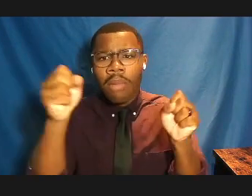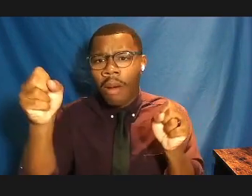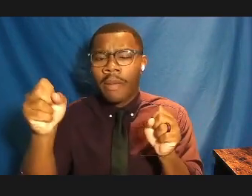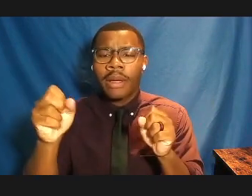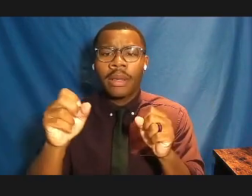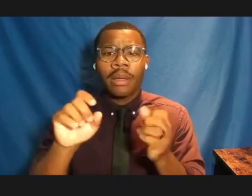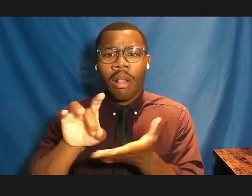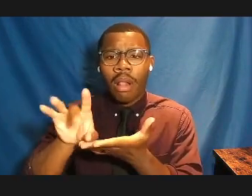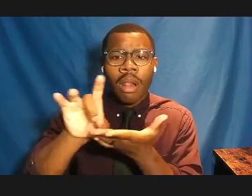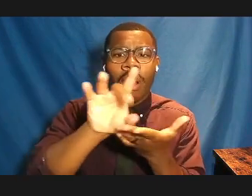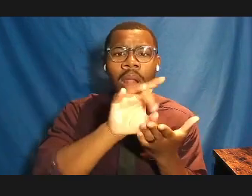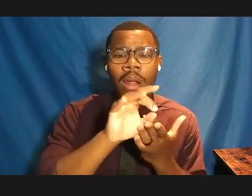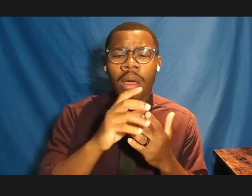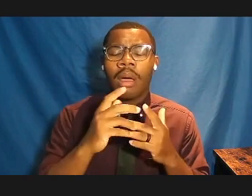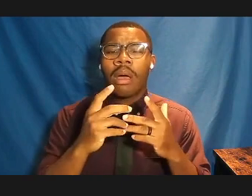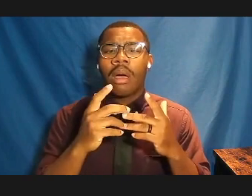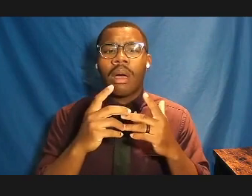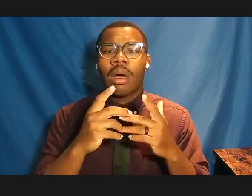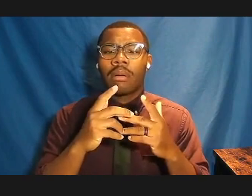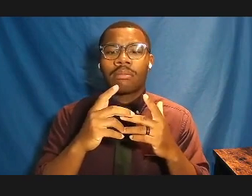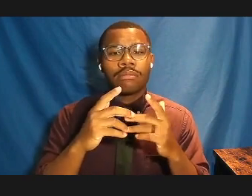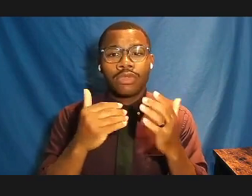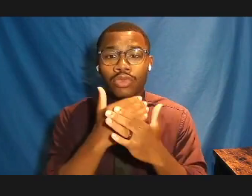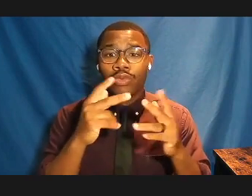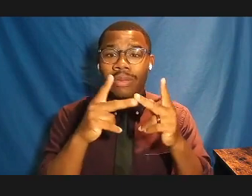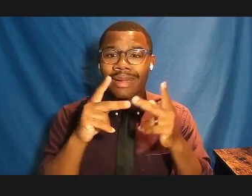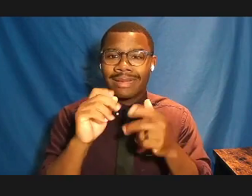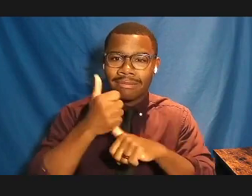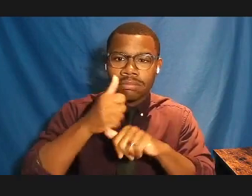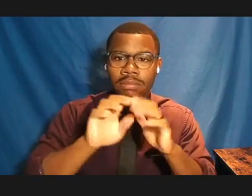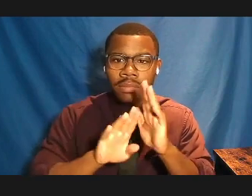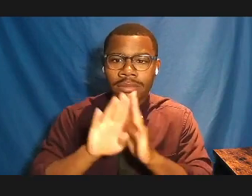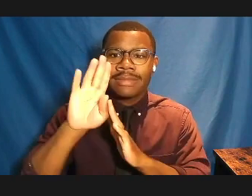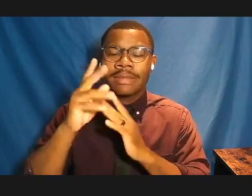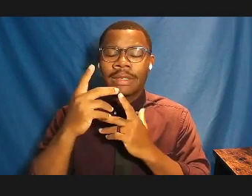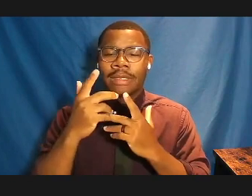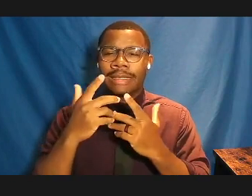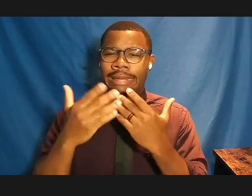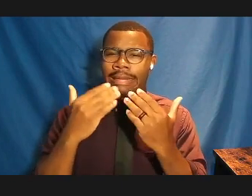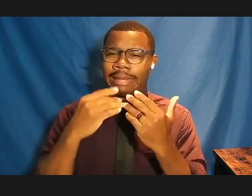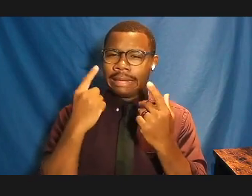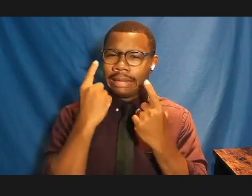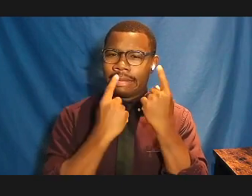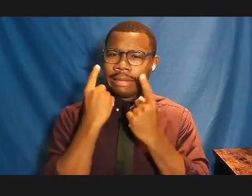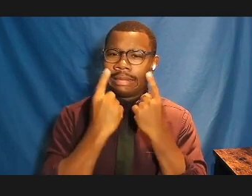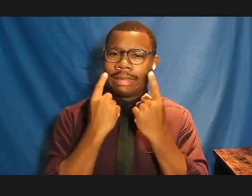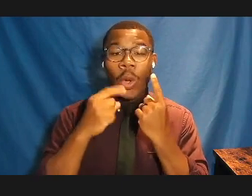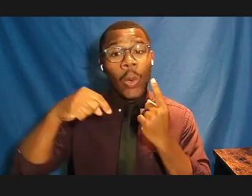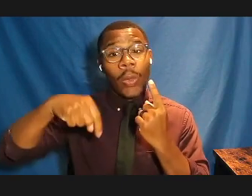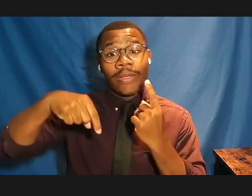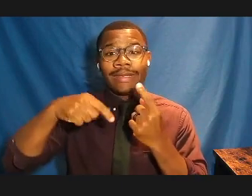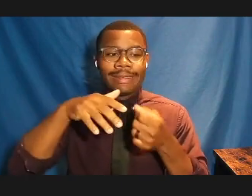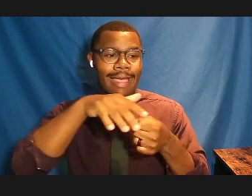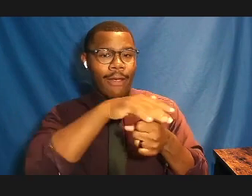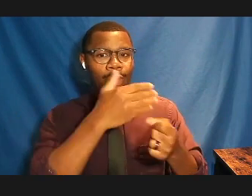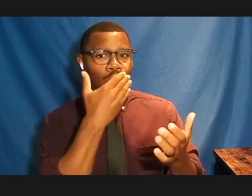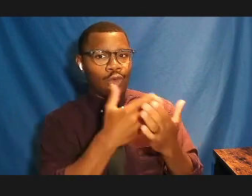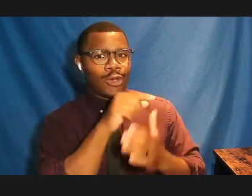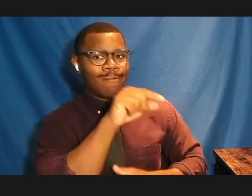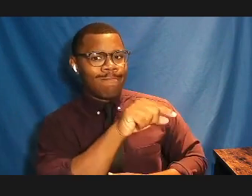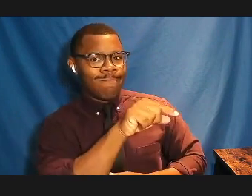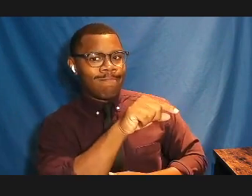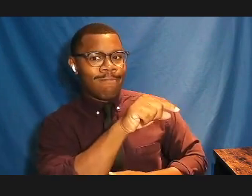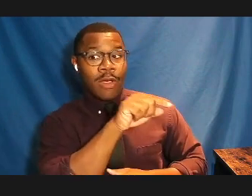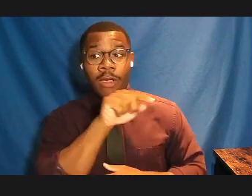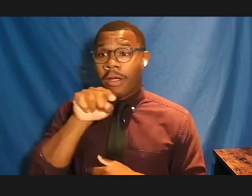places have been developed, it's easy to get really abstract in thinking, well, this is a good area. This is a bad area. This one has